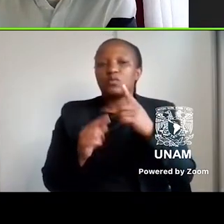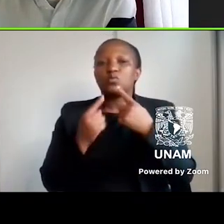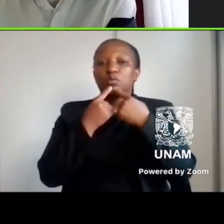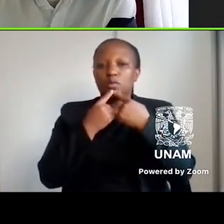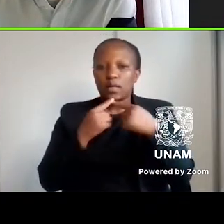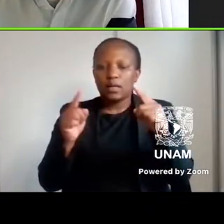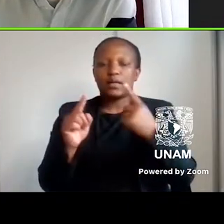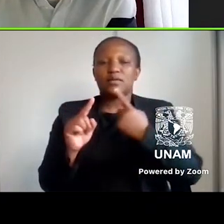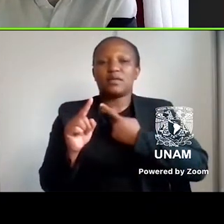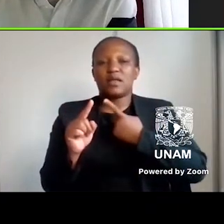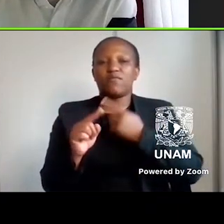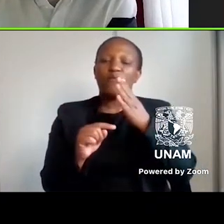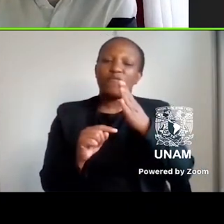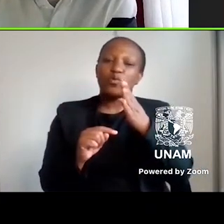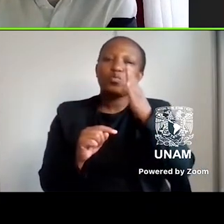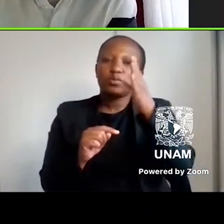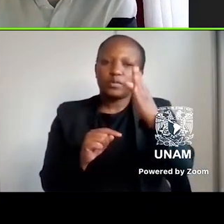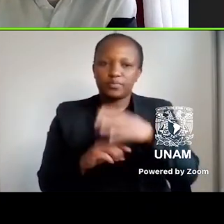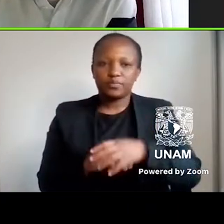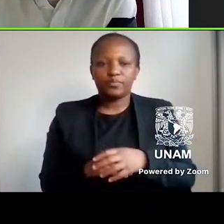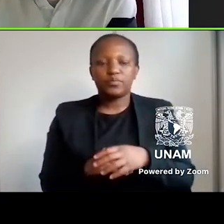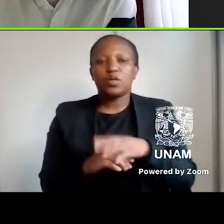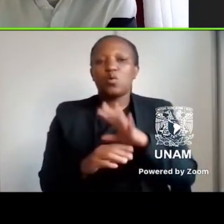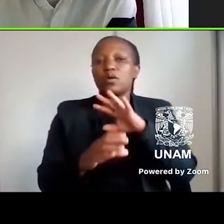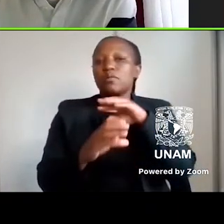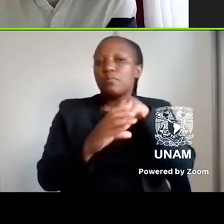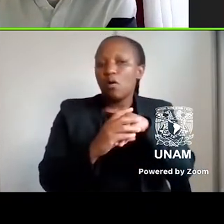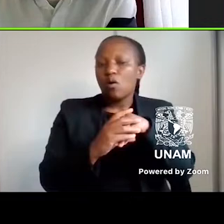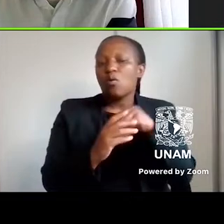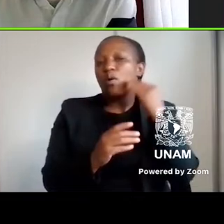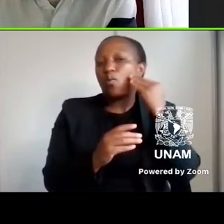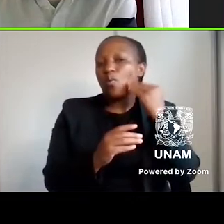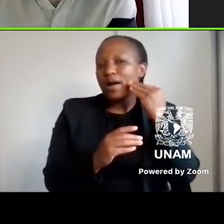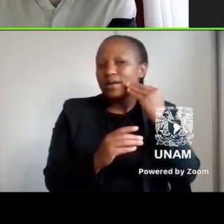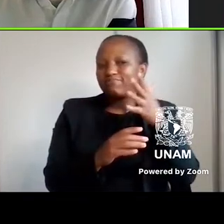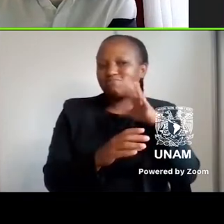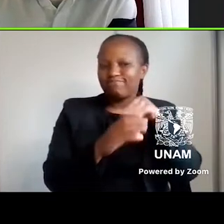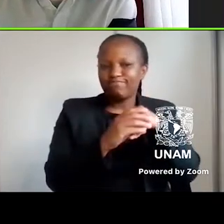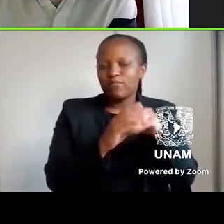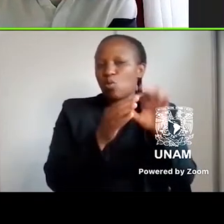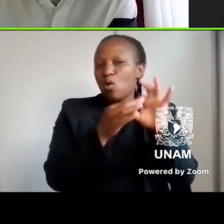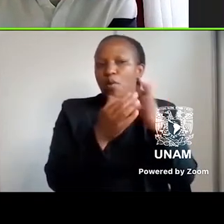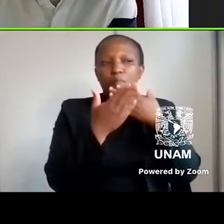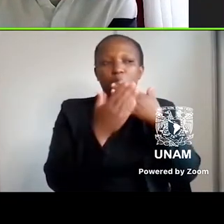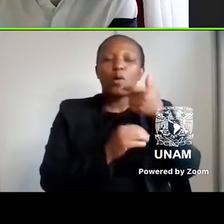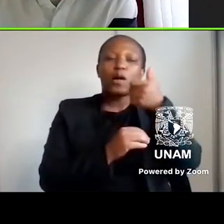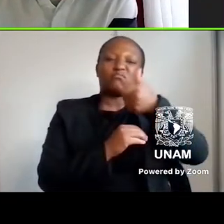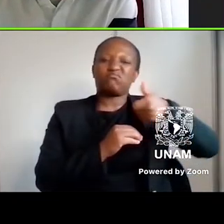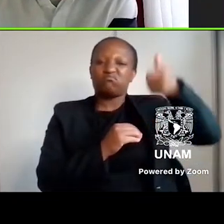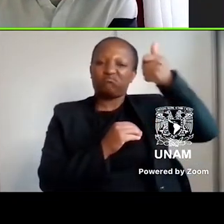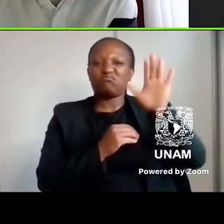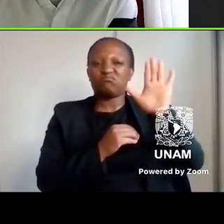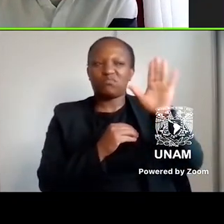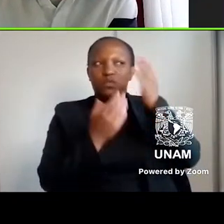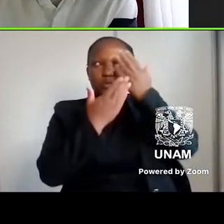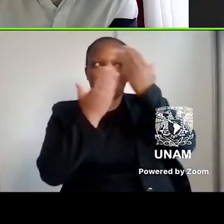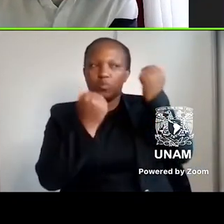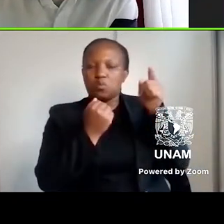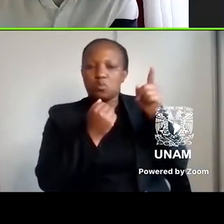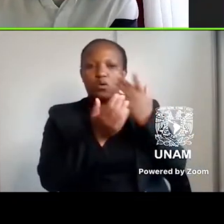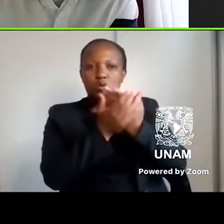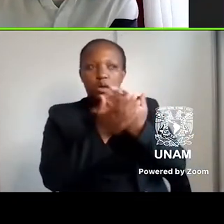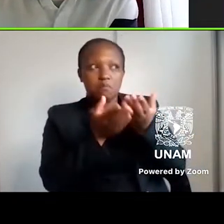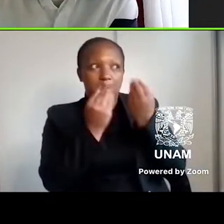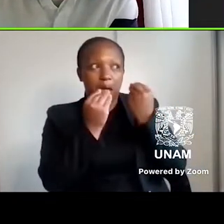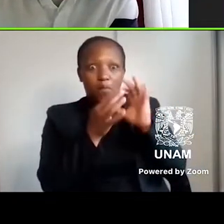for that future, belongs to the White segment that was never at home in White supremacy, does not know whether he will find his home